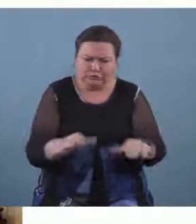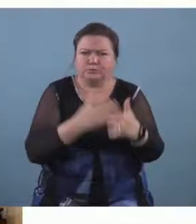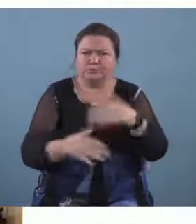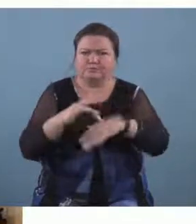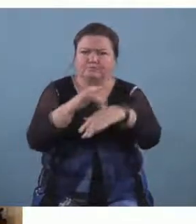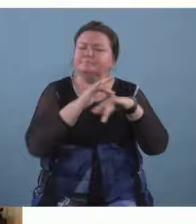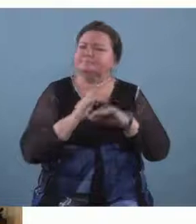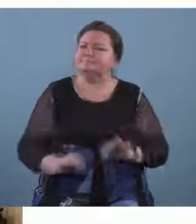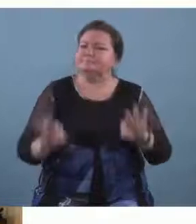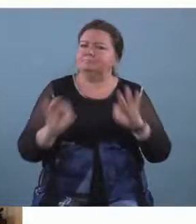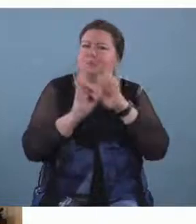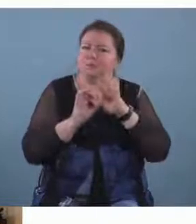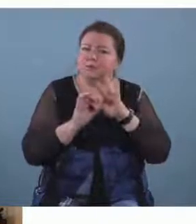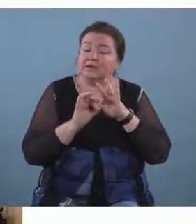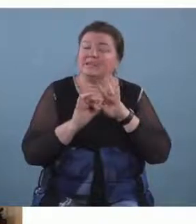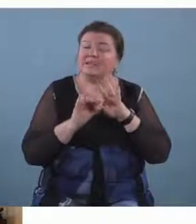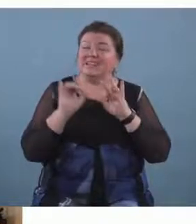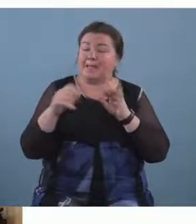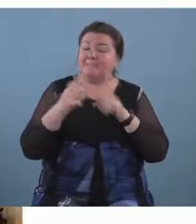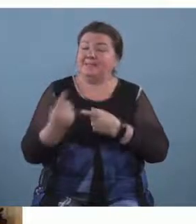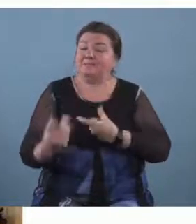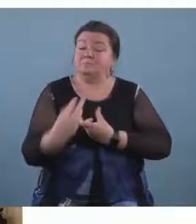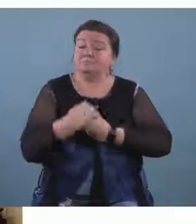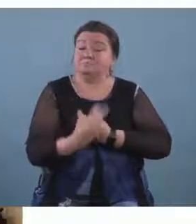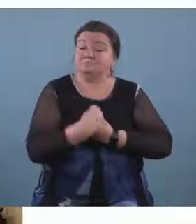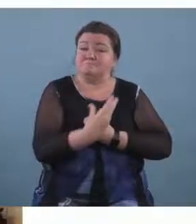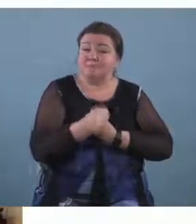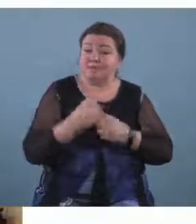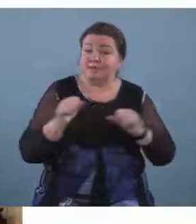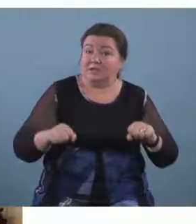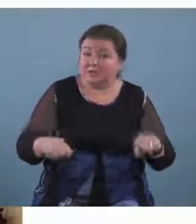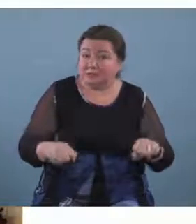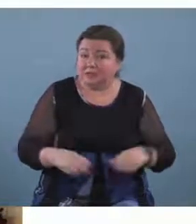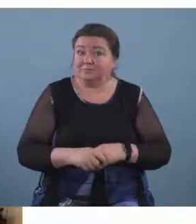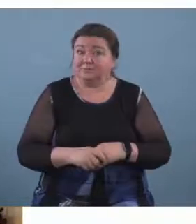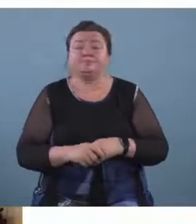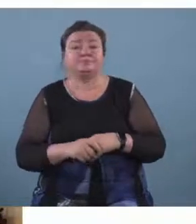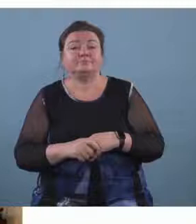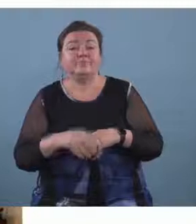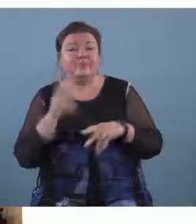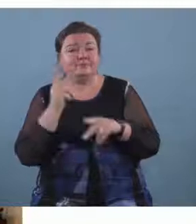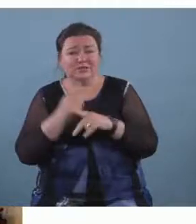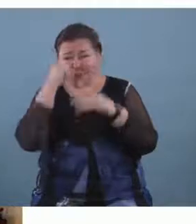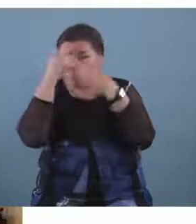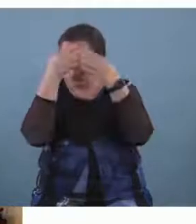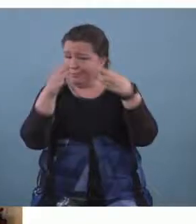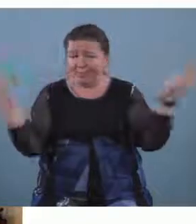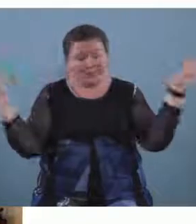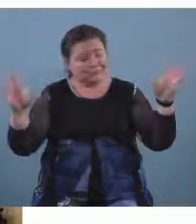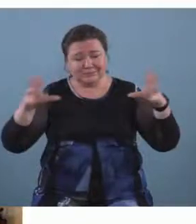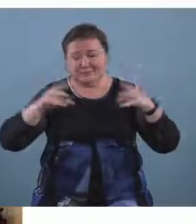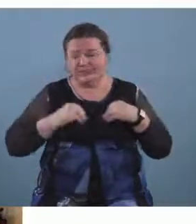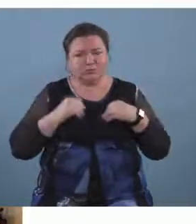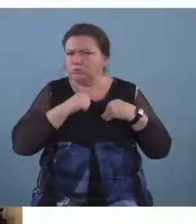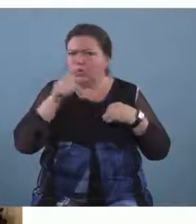think that makes it as engaging as possible for everybody i think you've got to keep an open mind and not assume that everybody